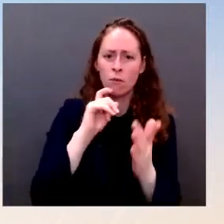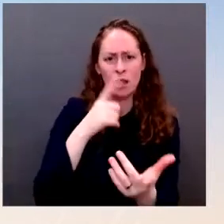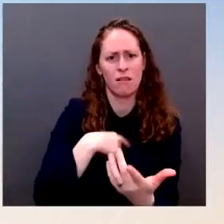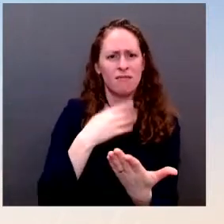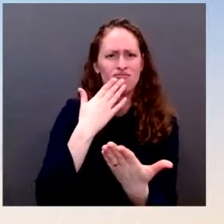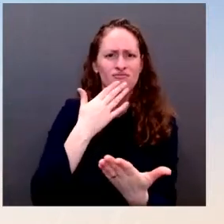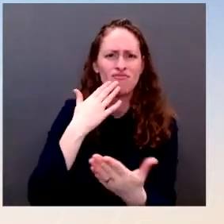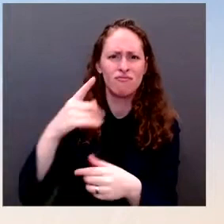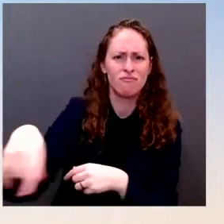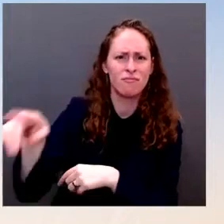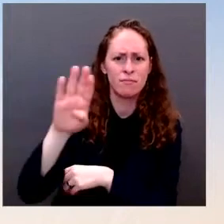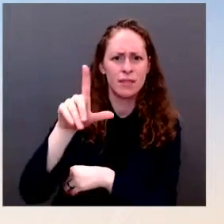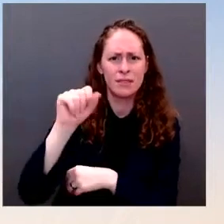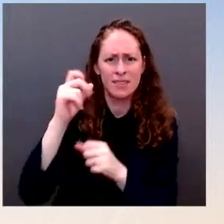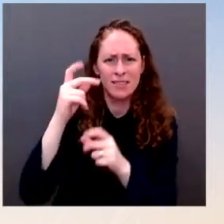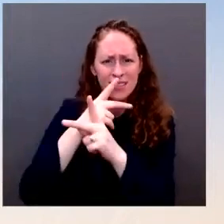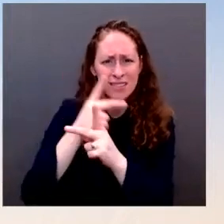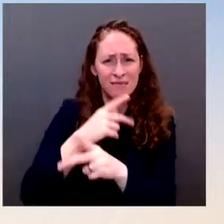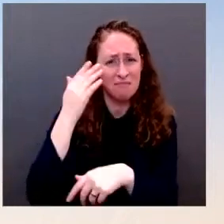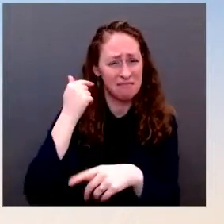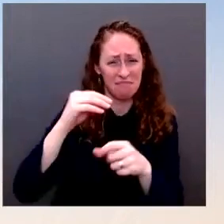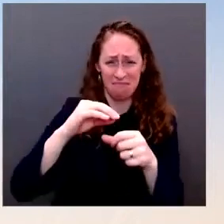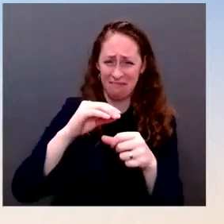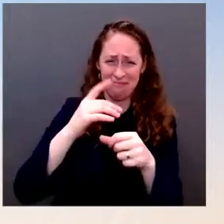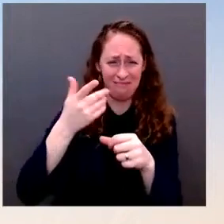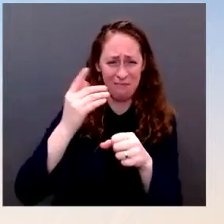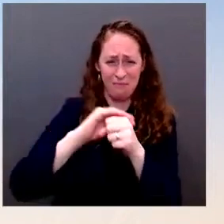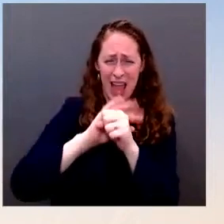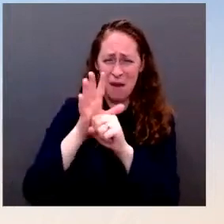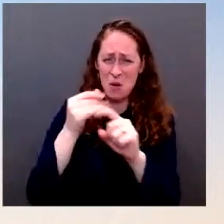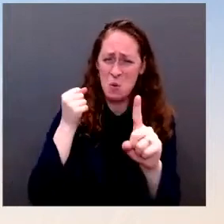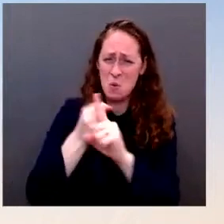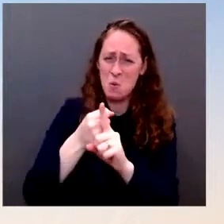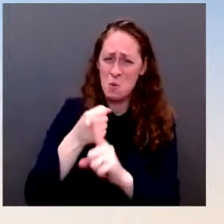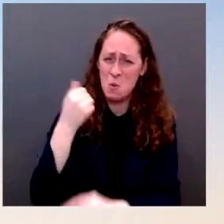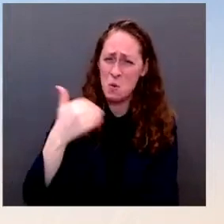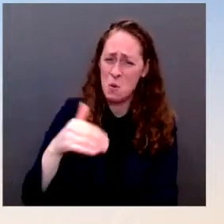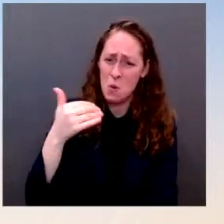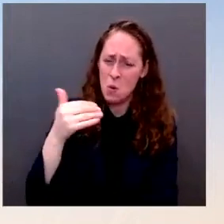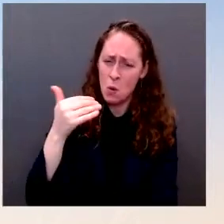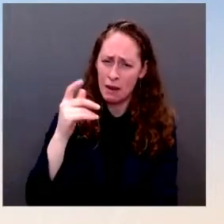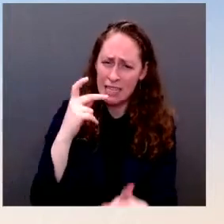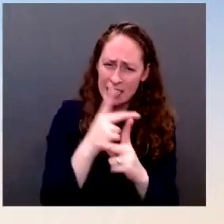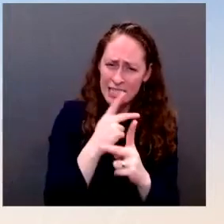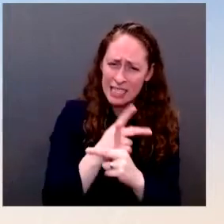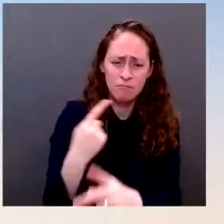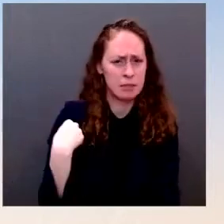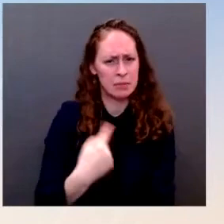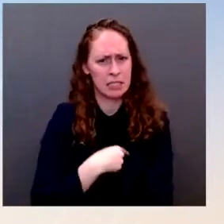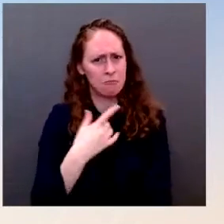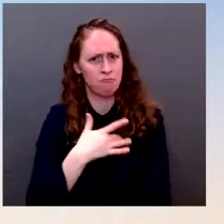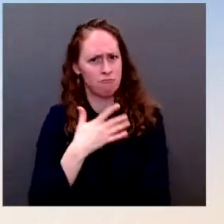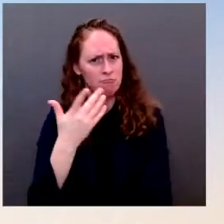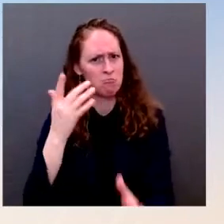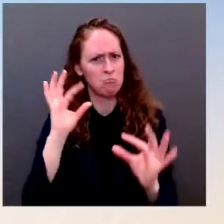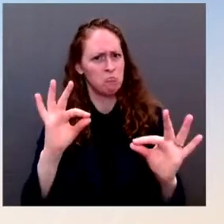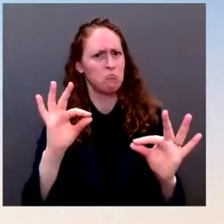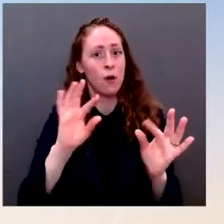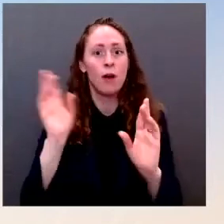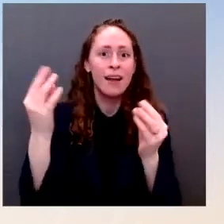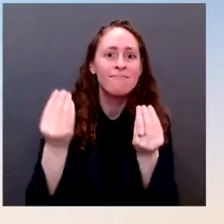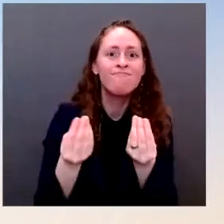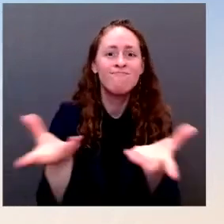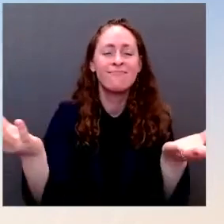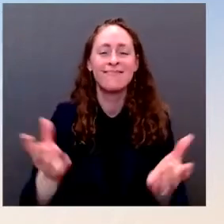pandemic. But we think they've continued to deliver timely information. They've obviously continued to provide updates on a monthly basis